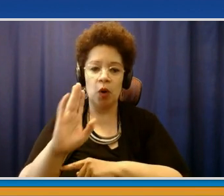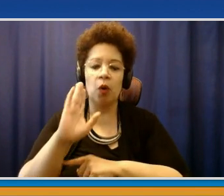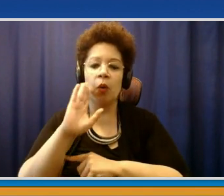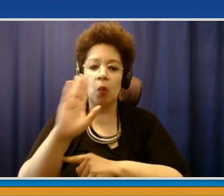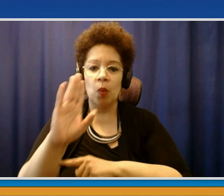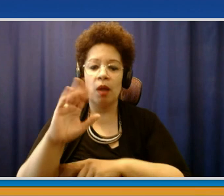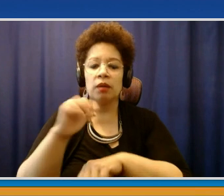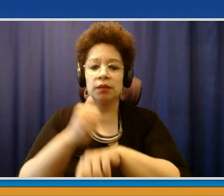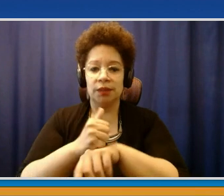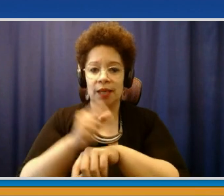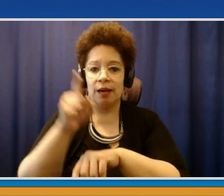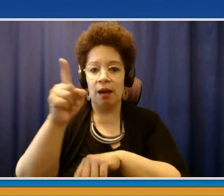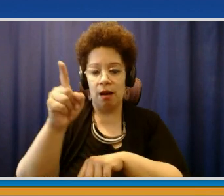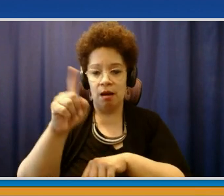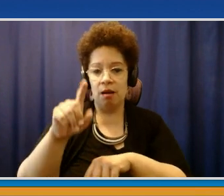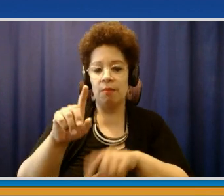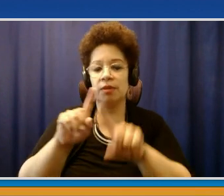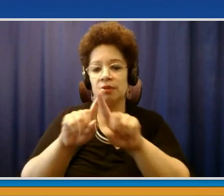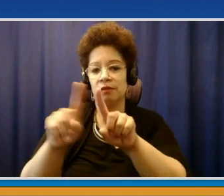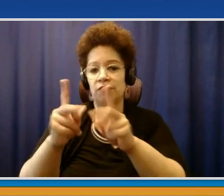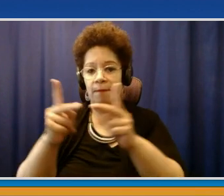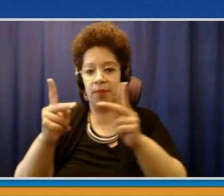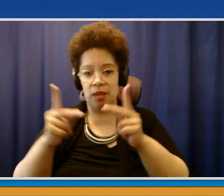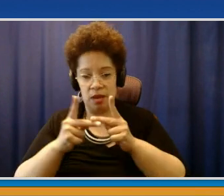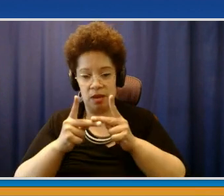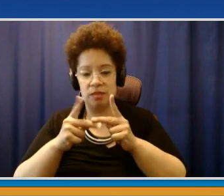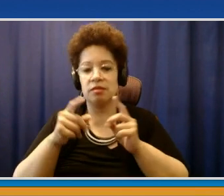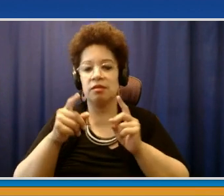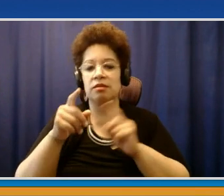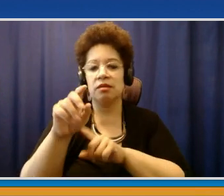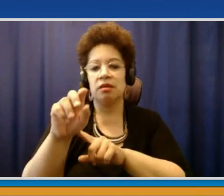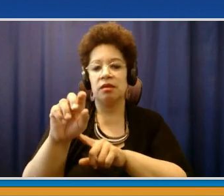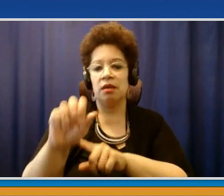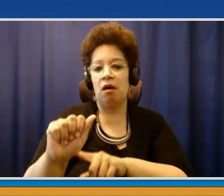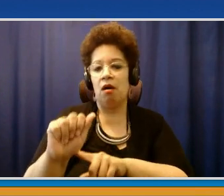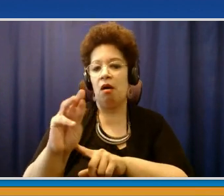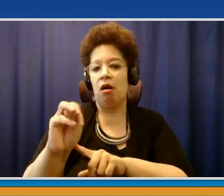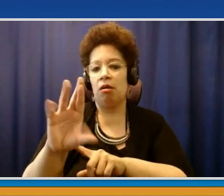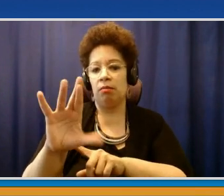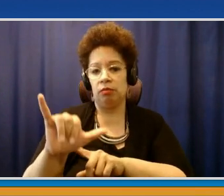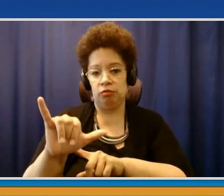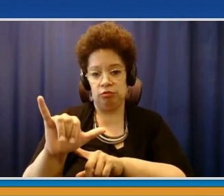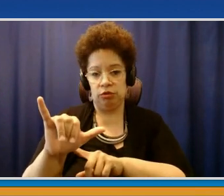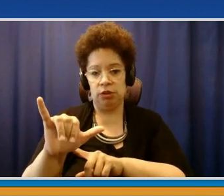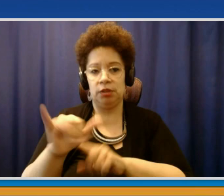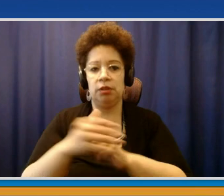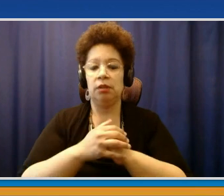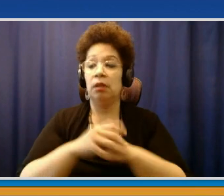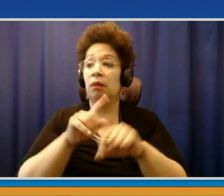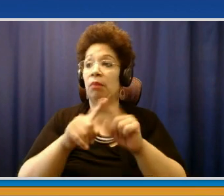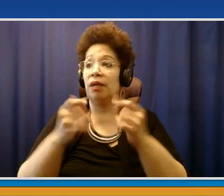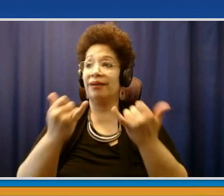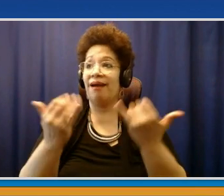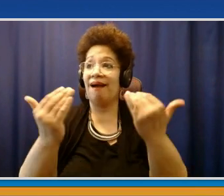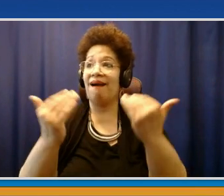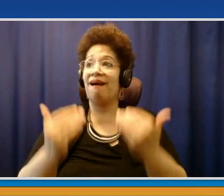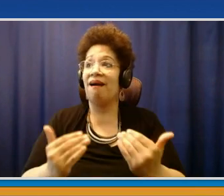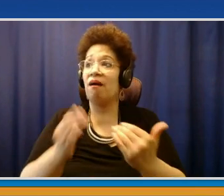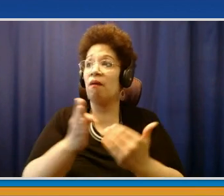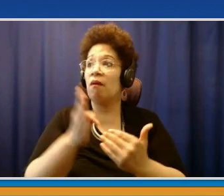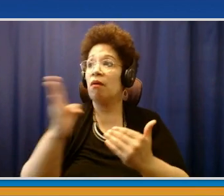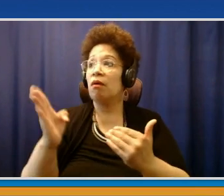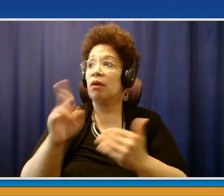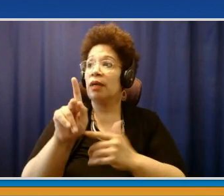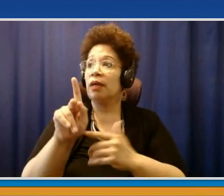to some of those different constituencies. I'm going to ask Ken Jenkins, Deputy County Executive, to talk a little bit about our homebound vaccination